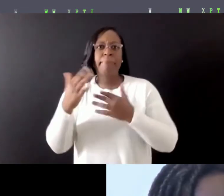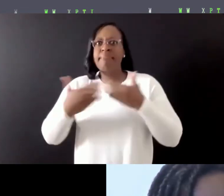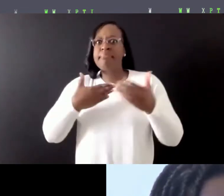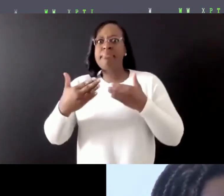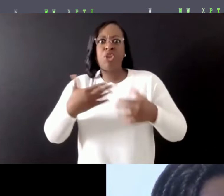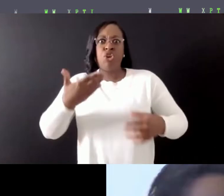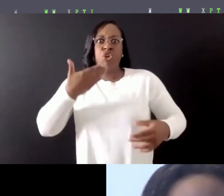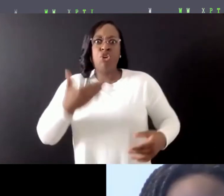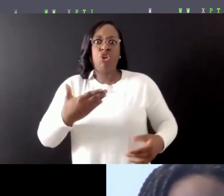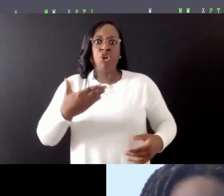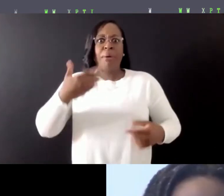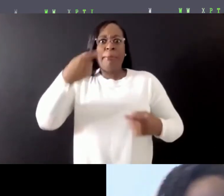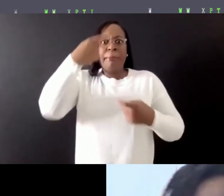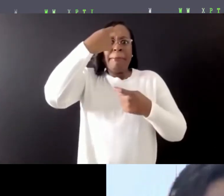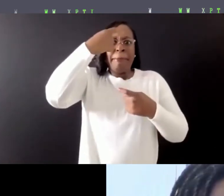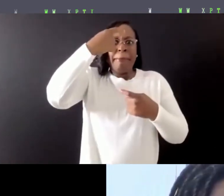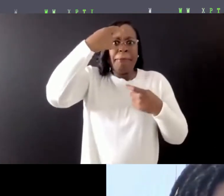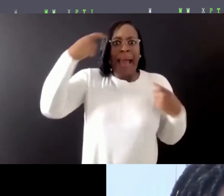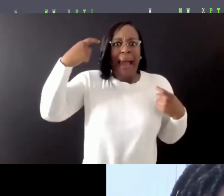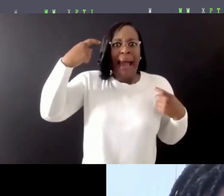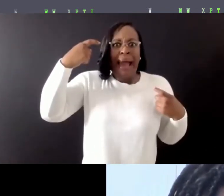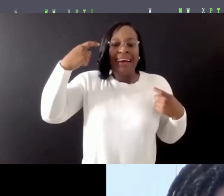and you all keep pushing forward.